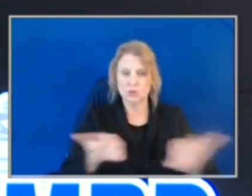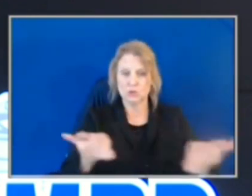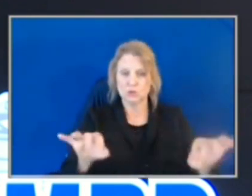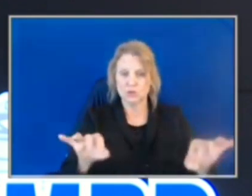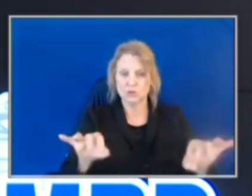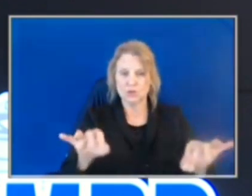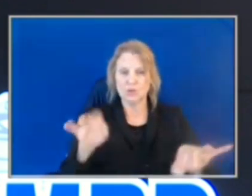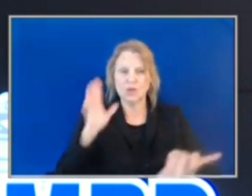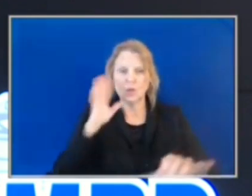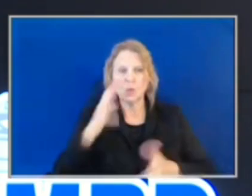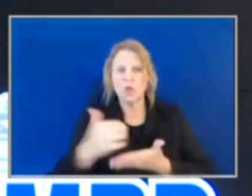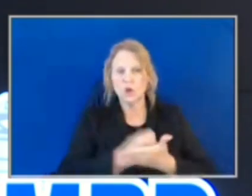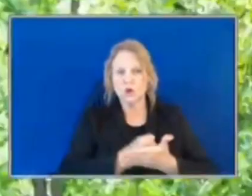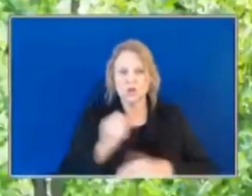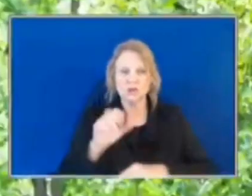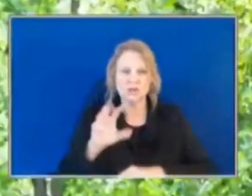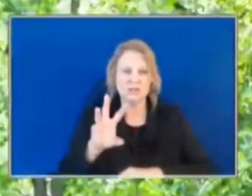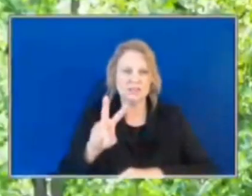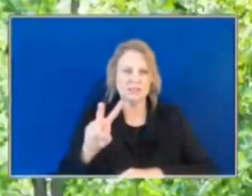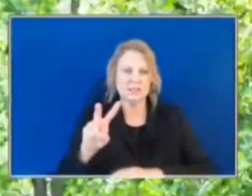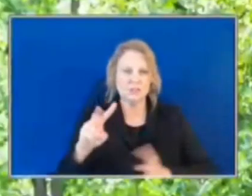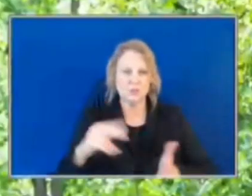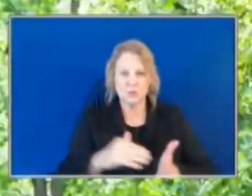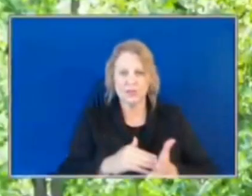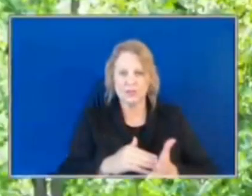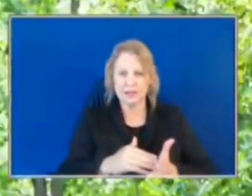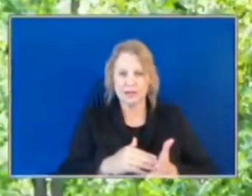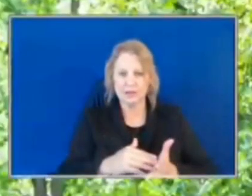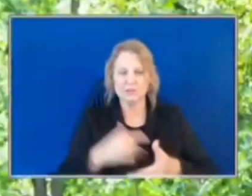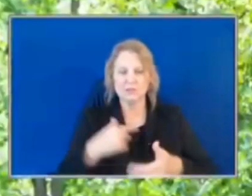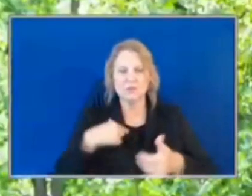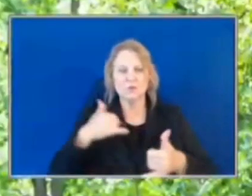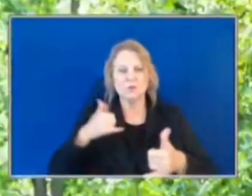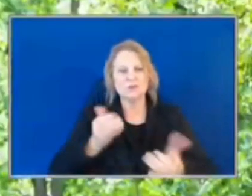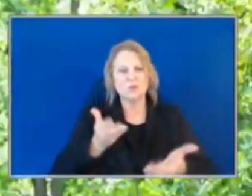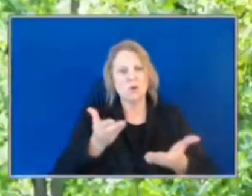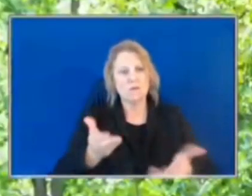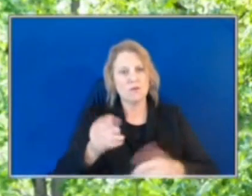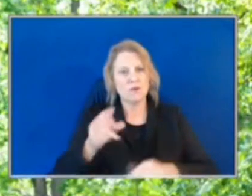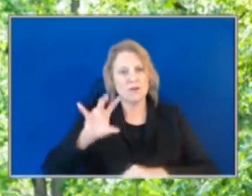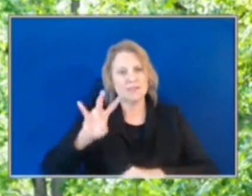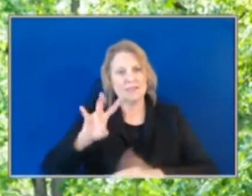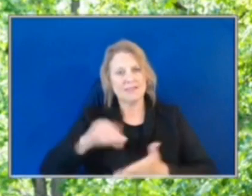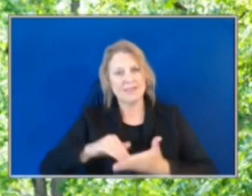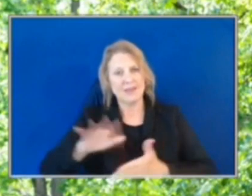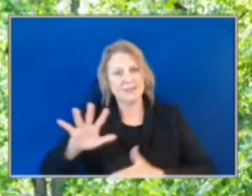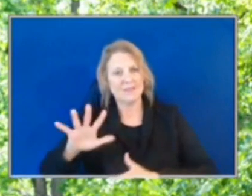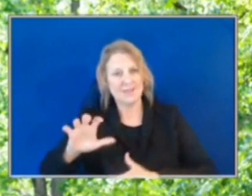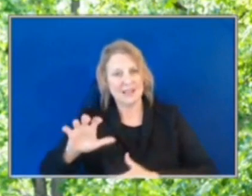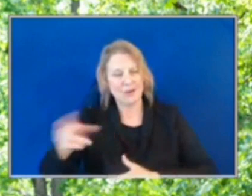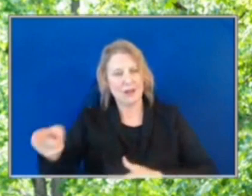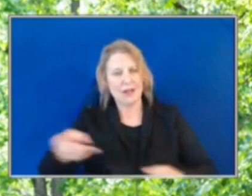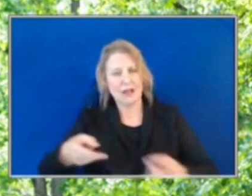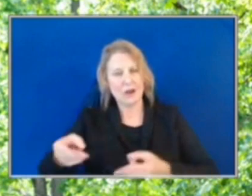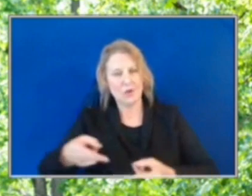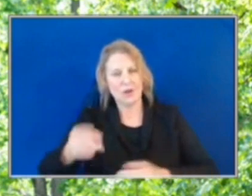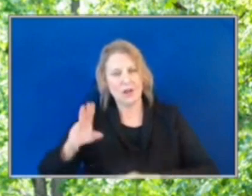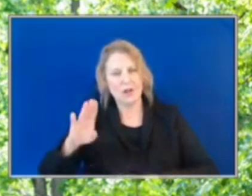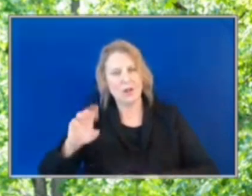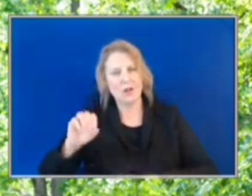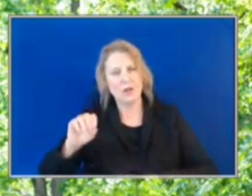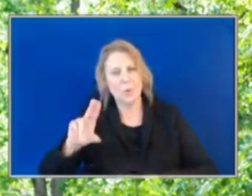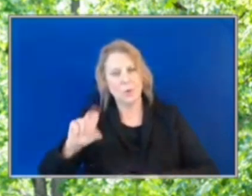,000. We're also still offering the $7,500 hiring bonus, and that's